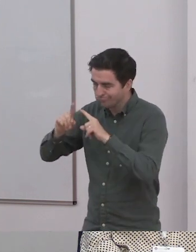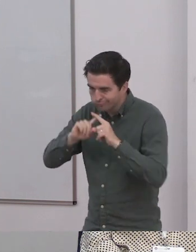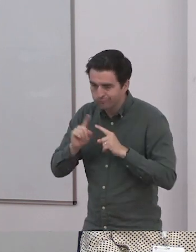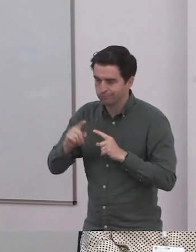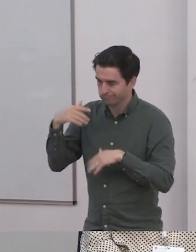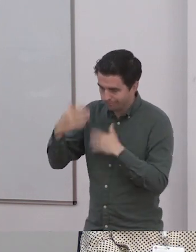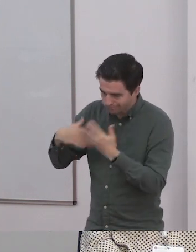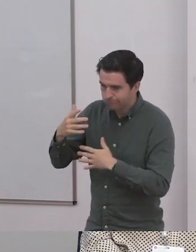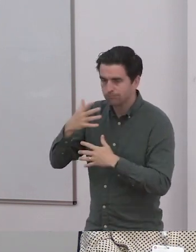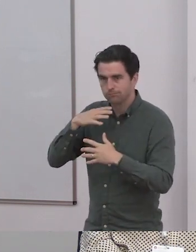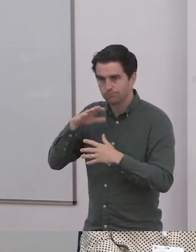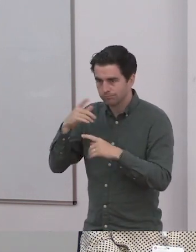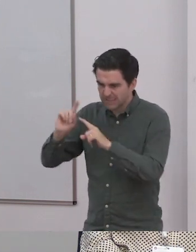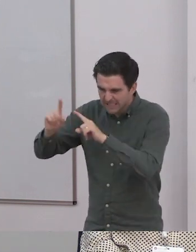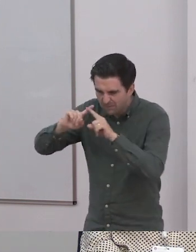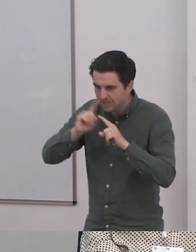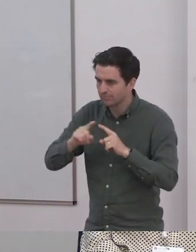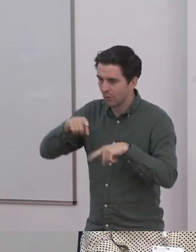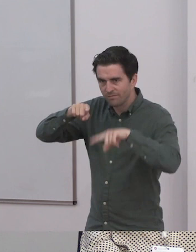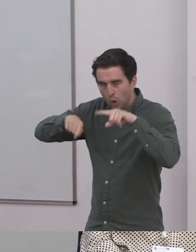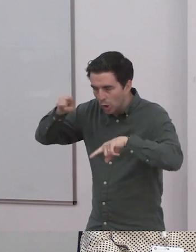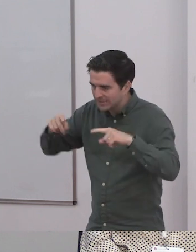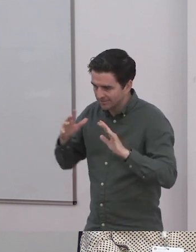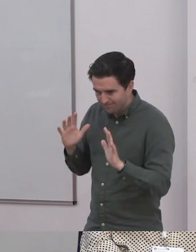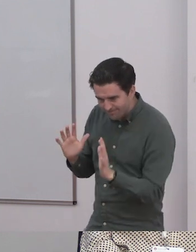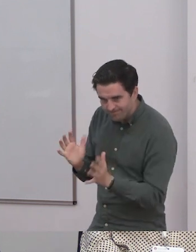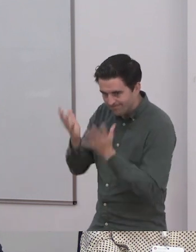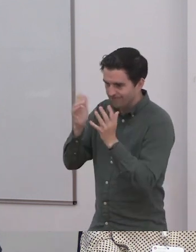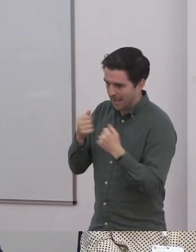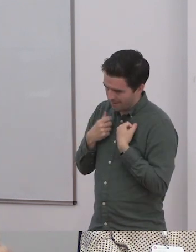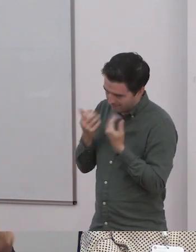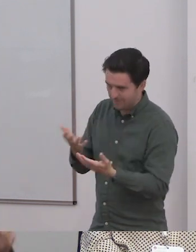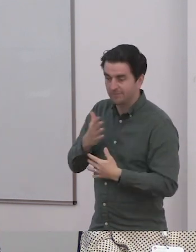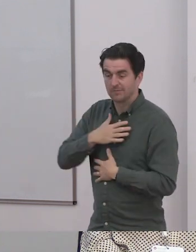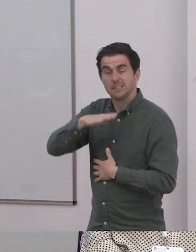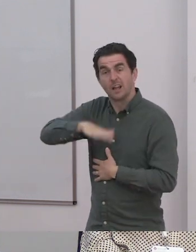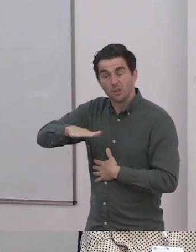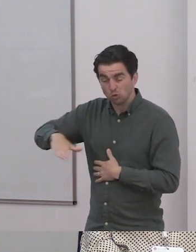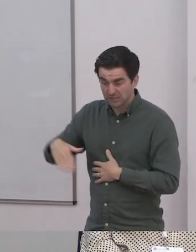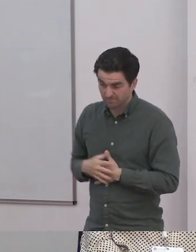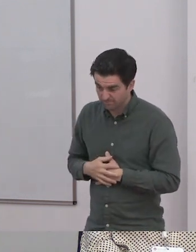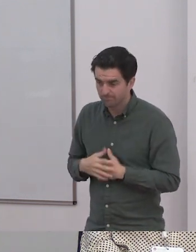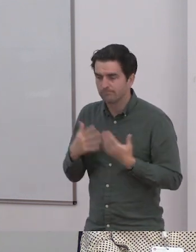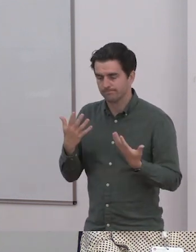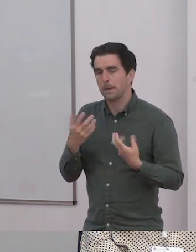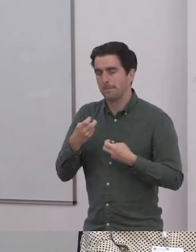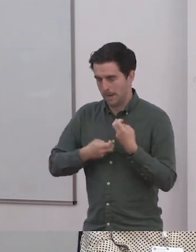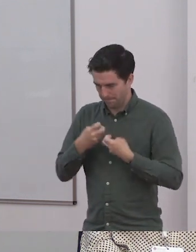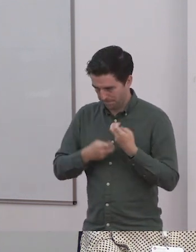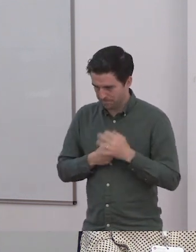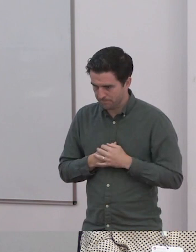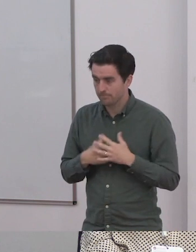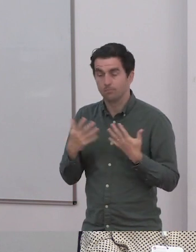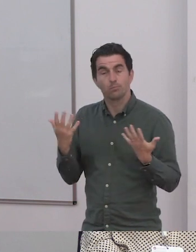for our children. So that is an issue. But the big thing that we have in common was with this vision that you're setting up young people